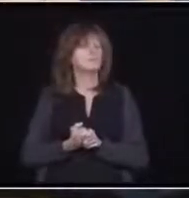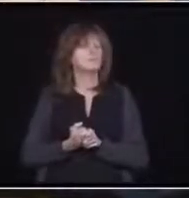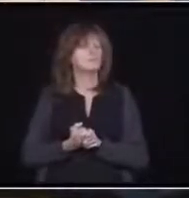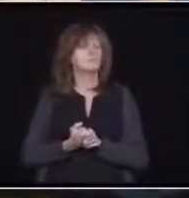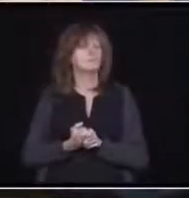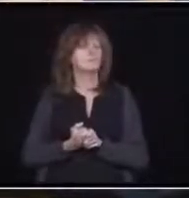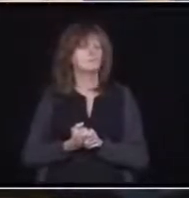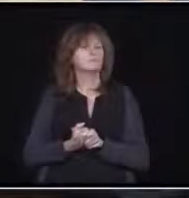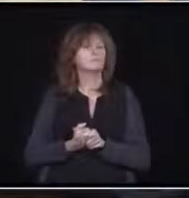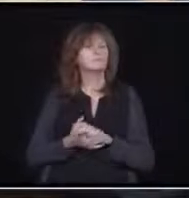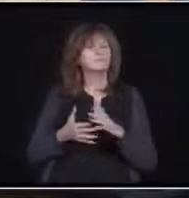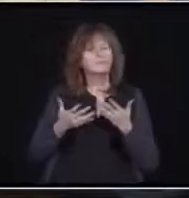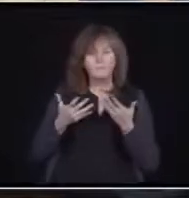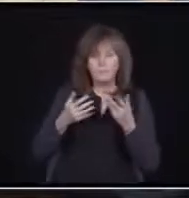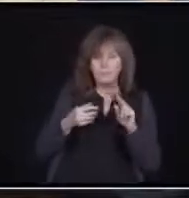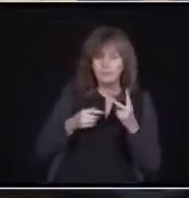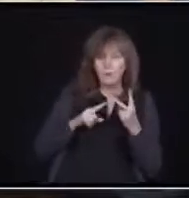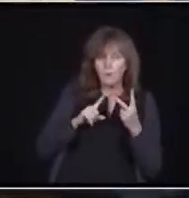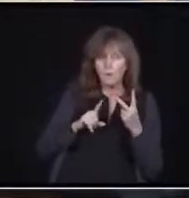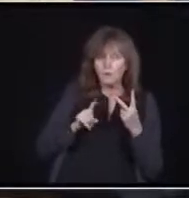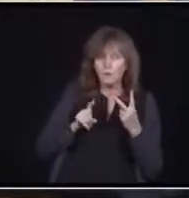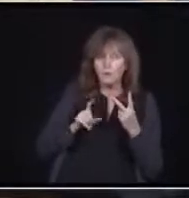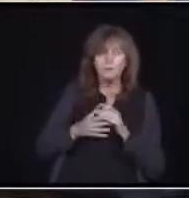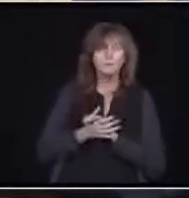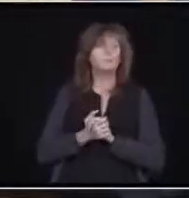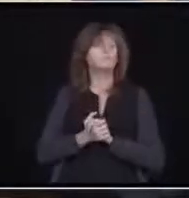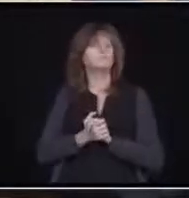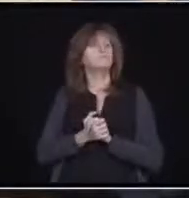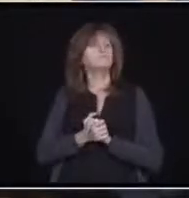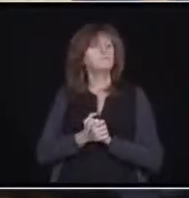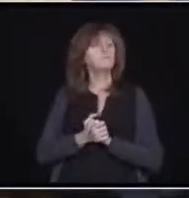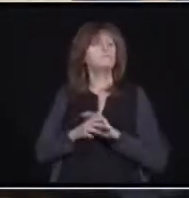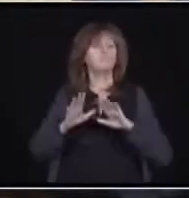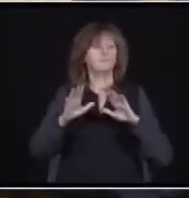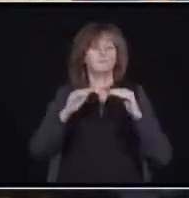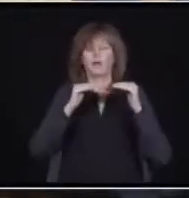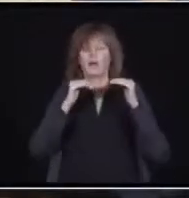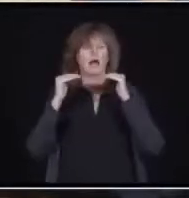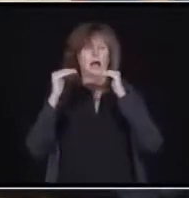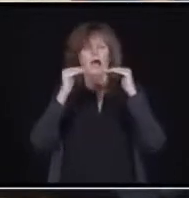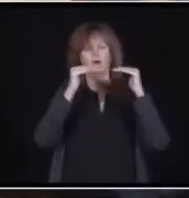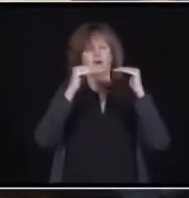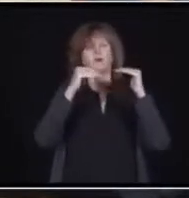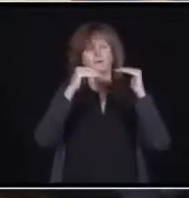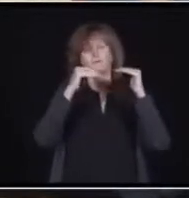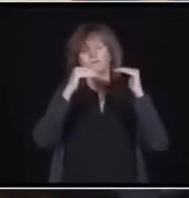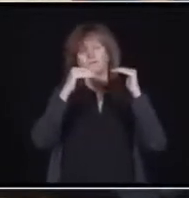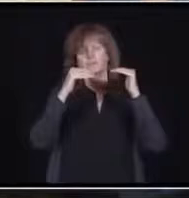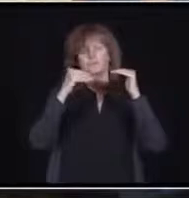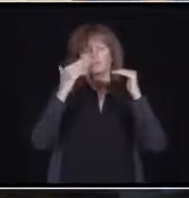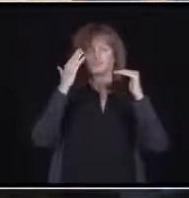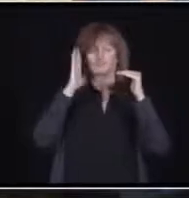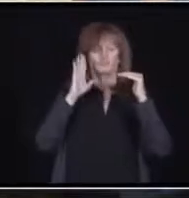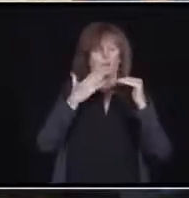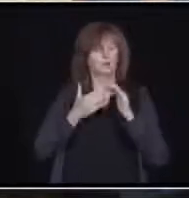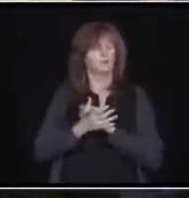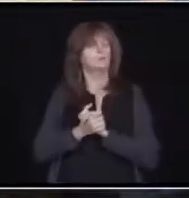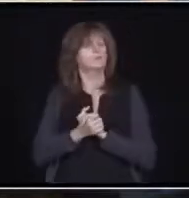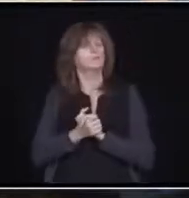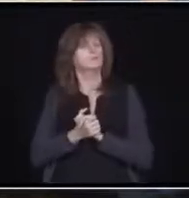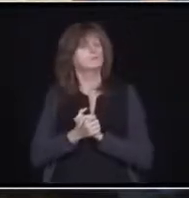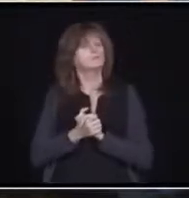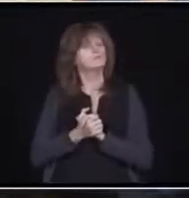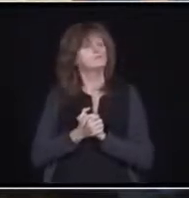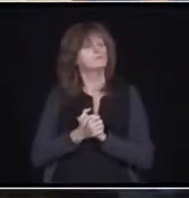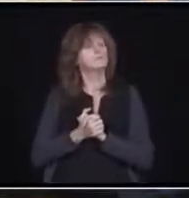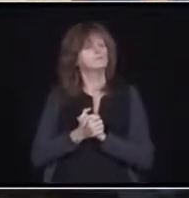Thanks, Minister. Yeah, know the equity was an issue. I'm going to switch gears over to the testing backlog. I think